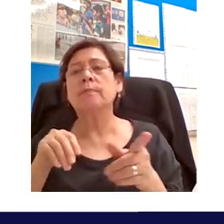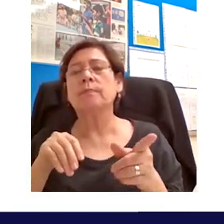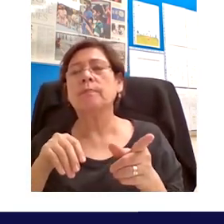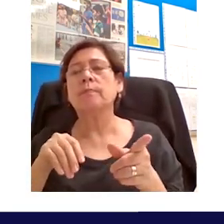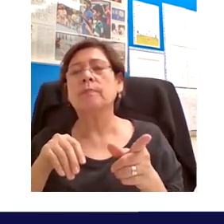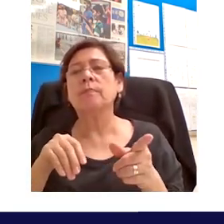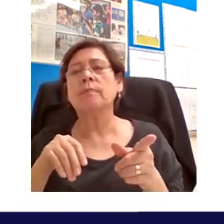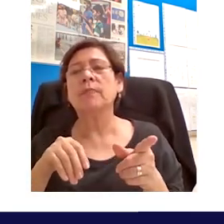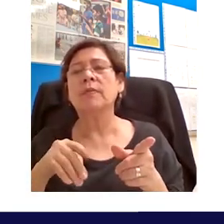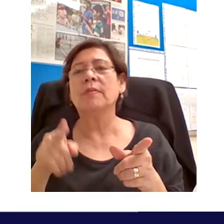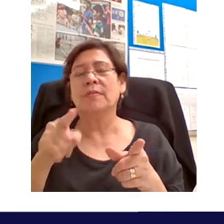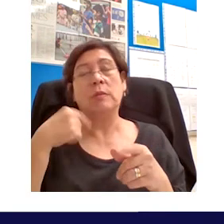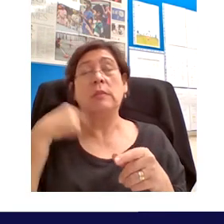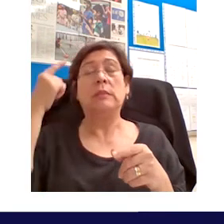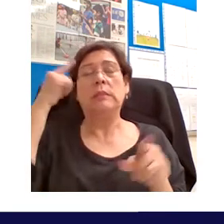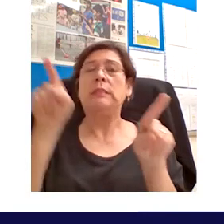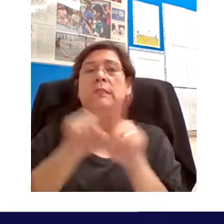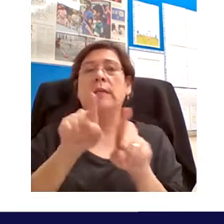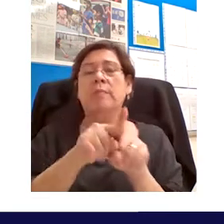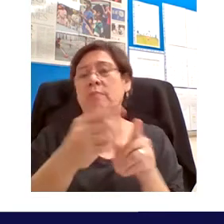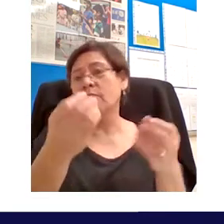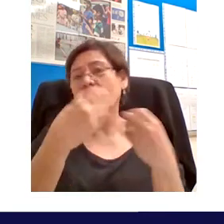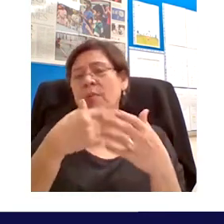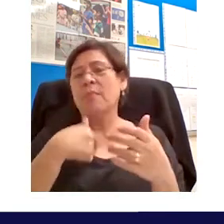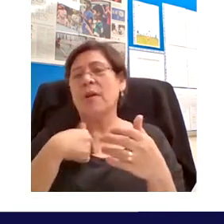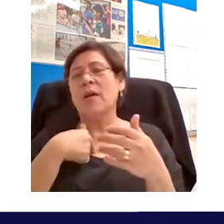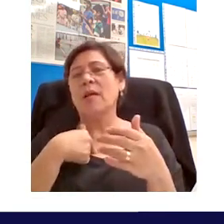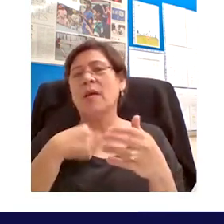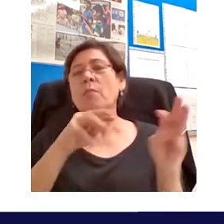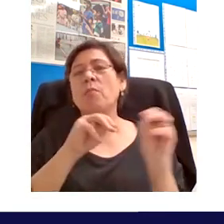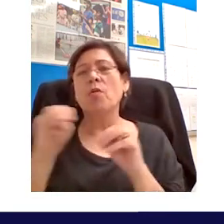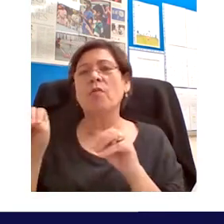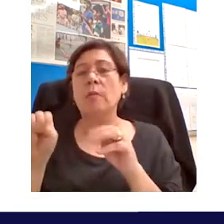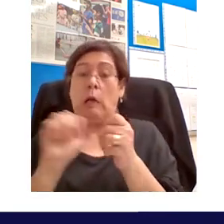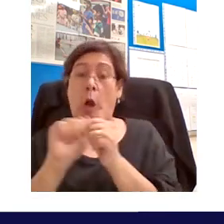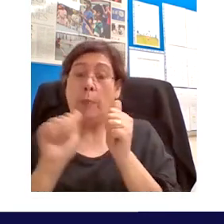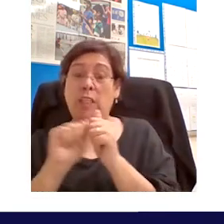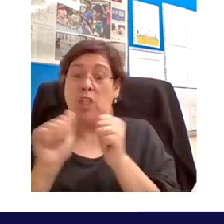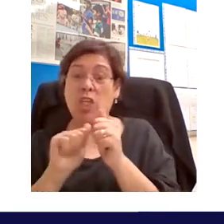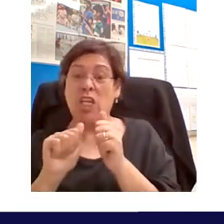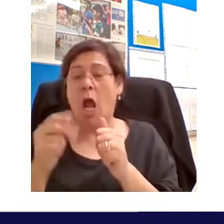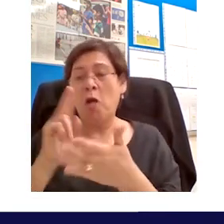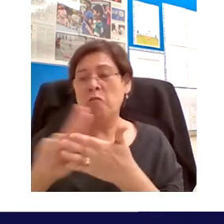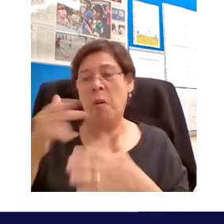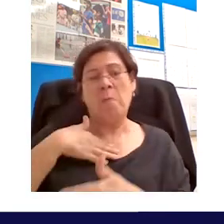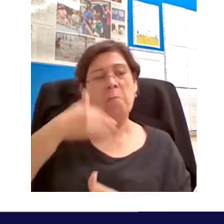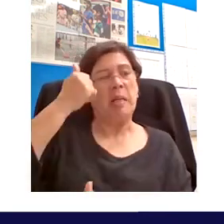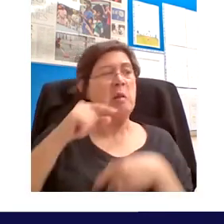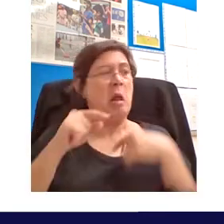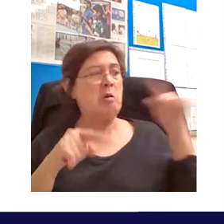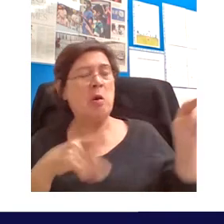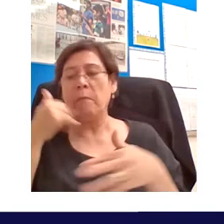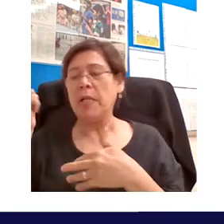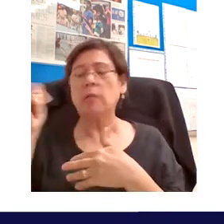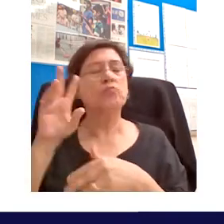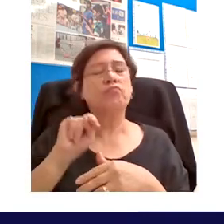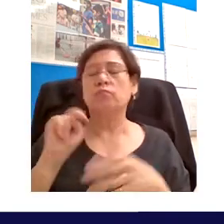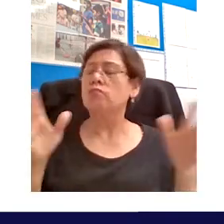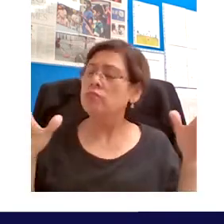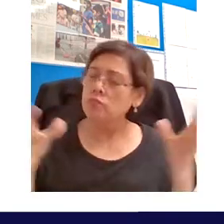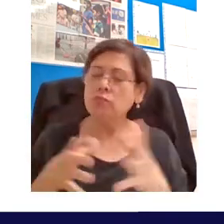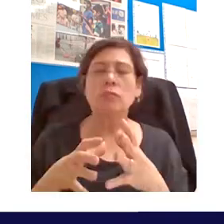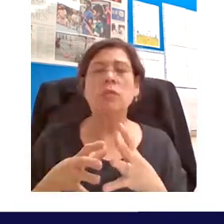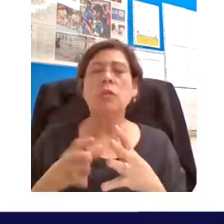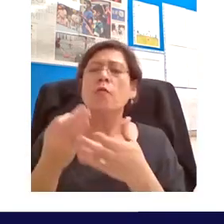my head as well prof hudson about that uh moving away from that competition and going into that collaboration freely sharing and freely